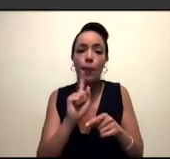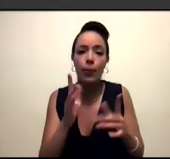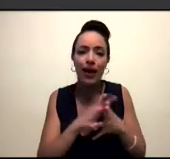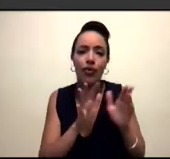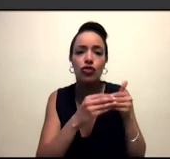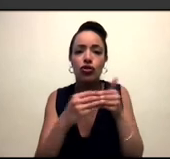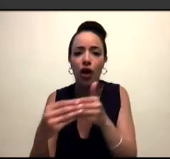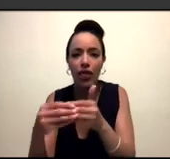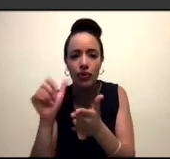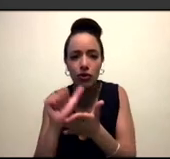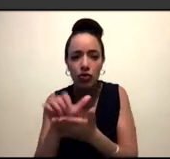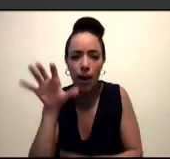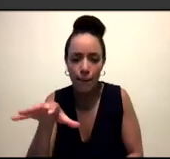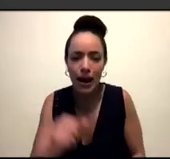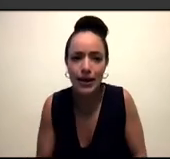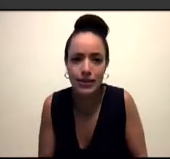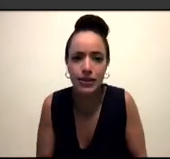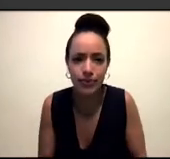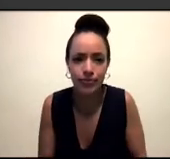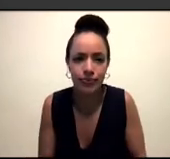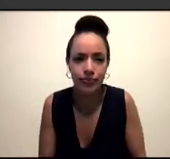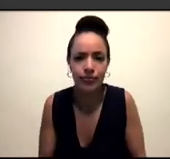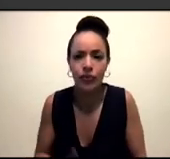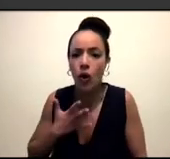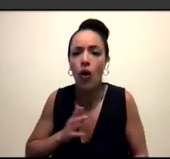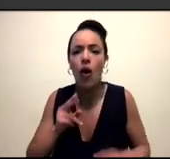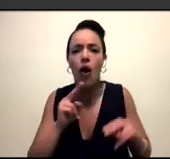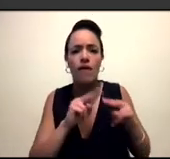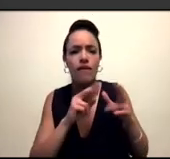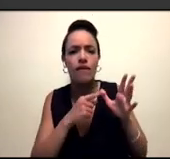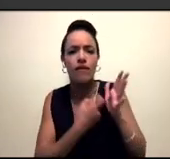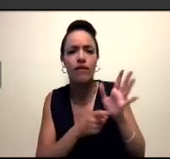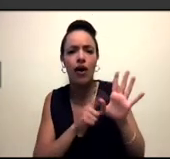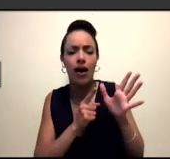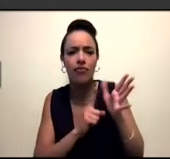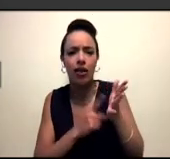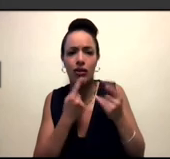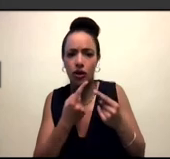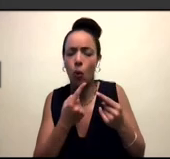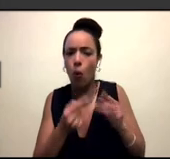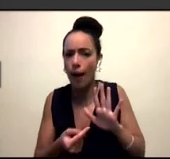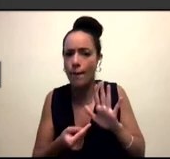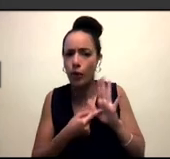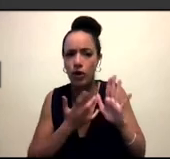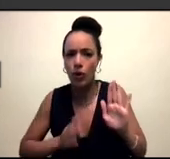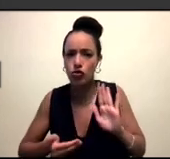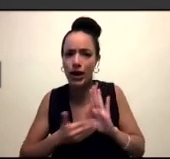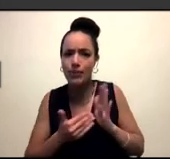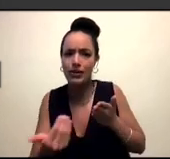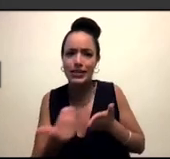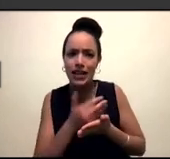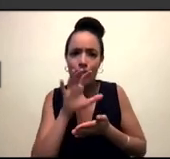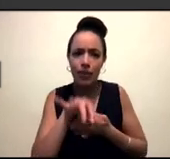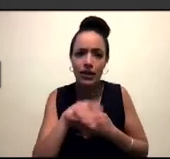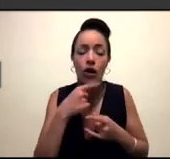Can I say one thing about safe spaces, which was a really important point that Padma made? Like, we also have like, obviously post